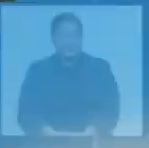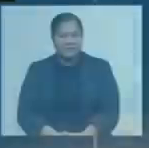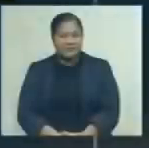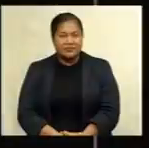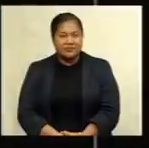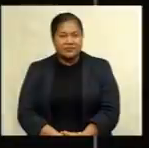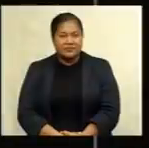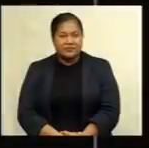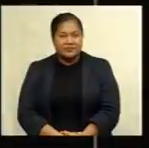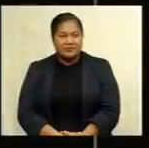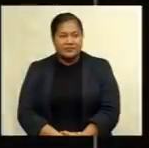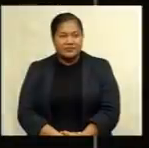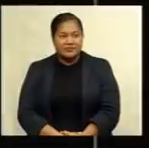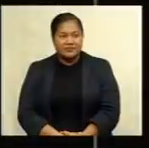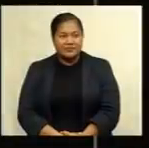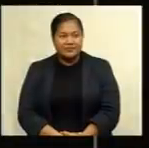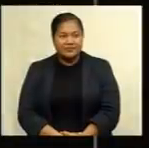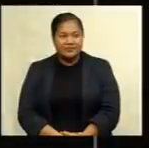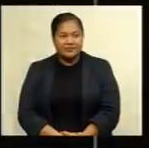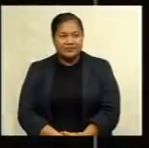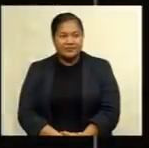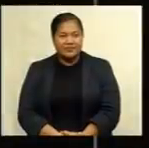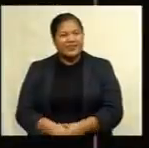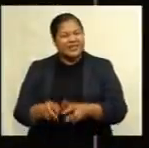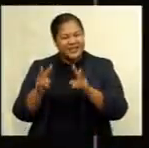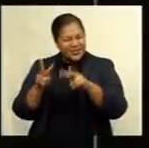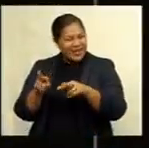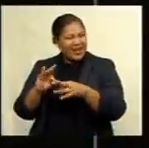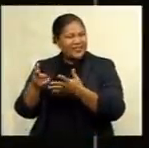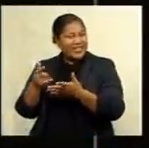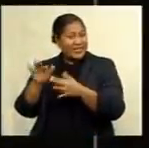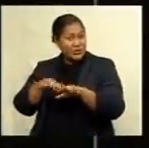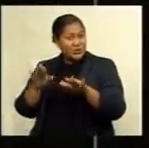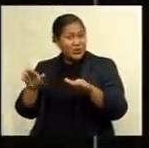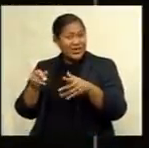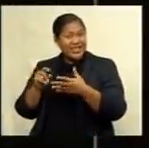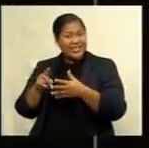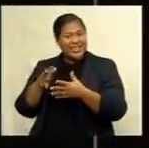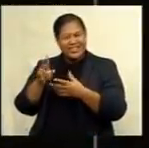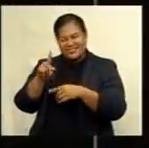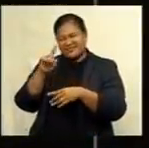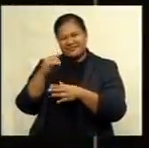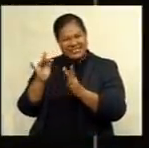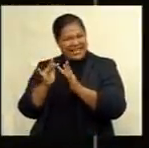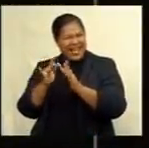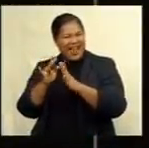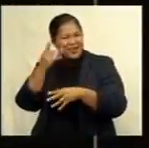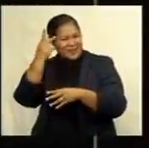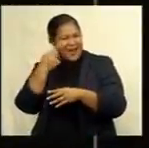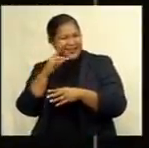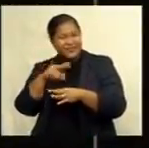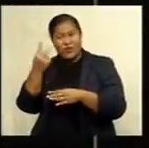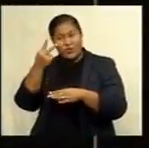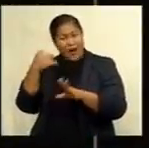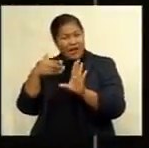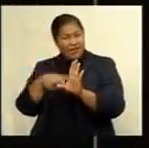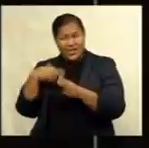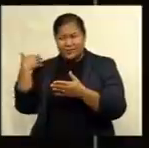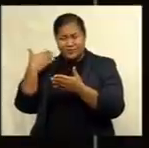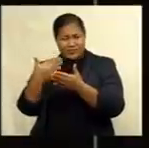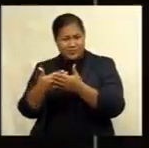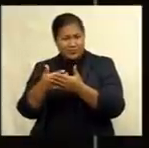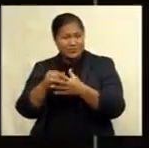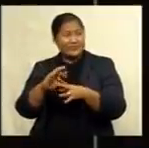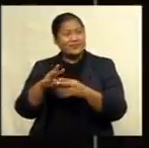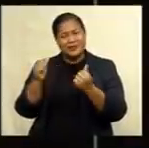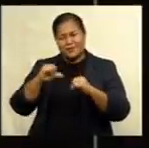combined. Raising her children single-handedly for 12 years was never easy but seeing her children fulfil their dreams is